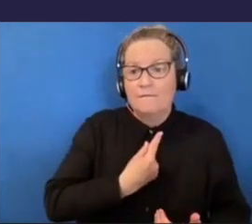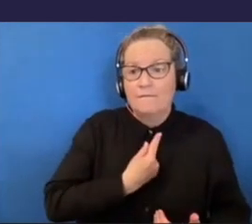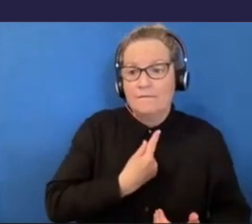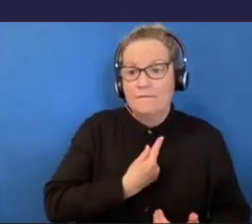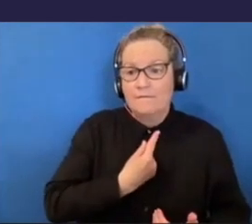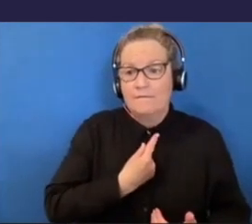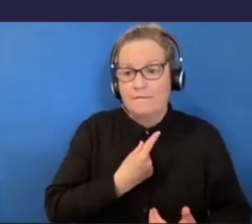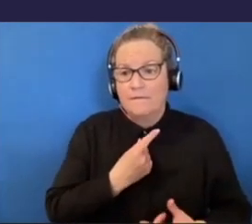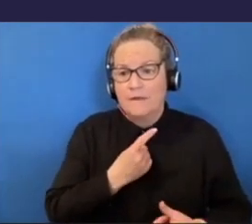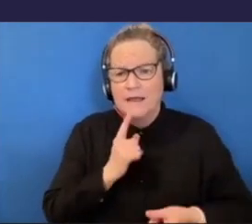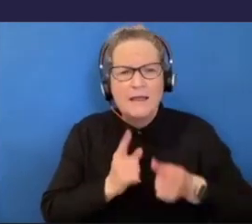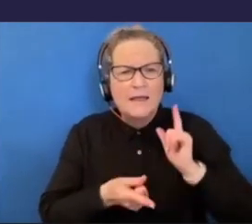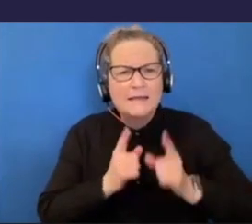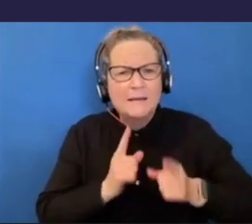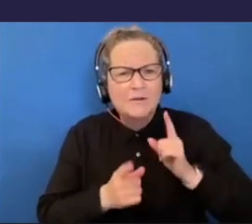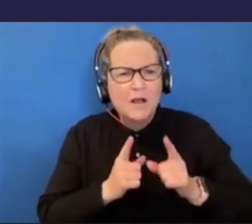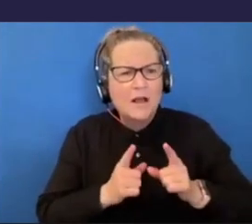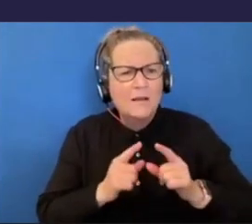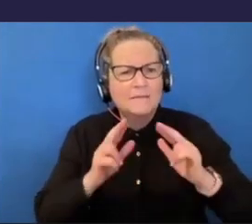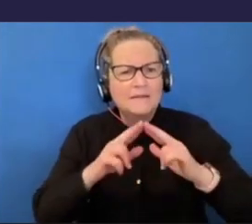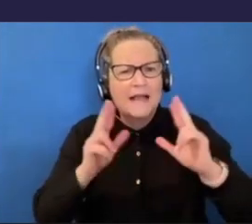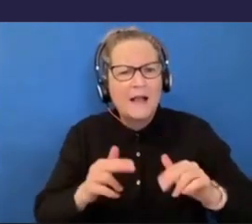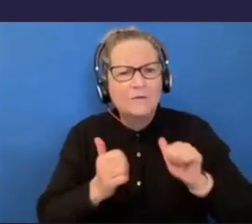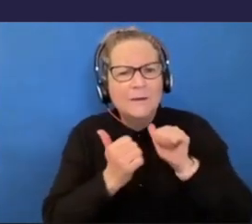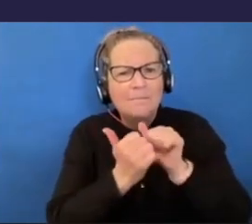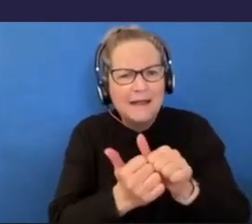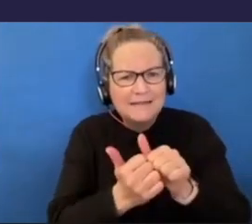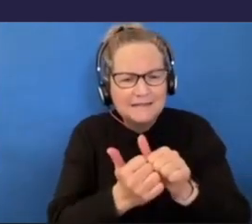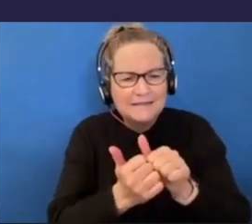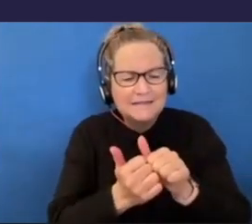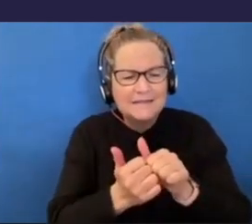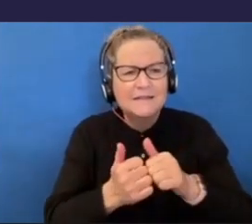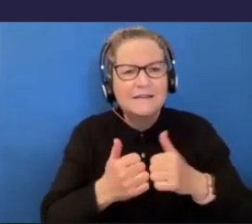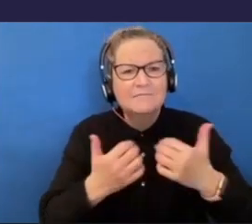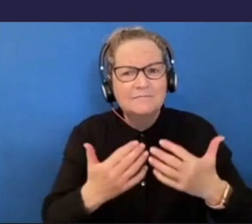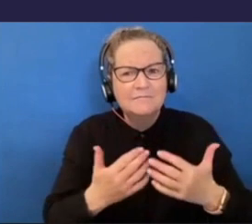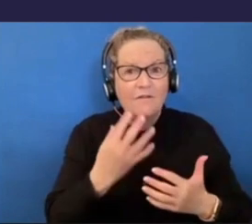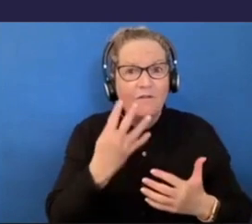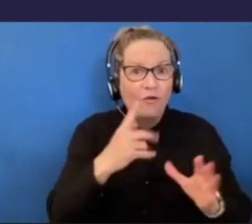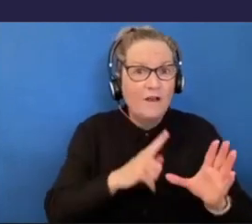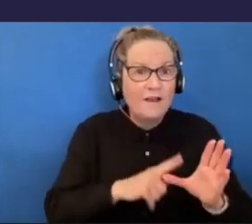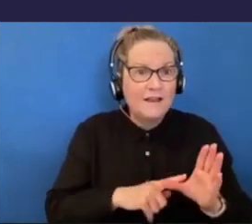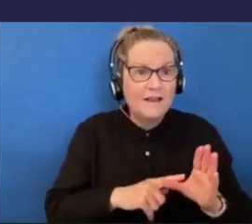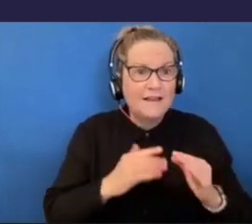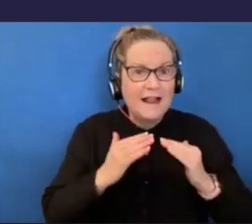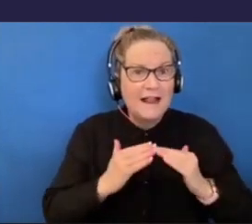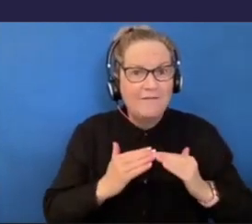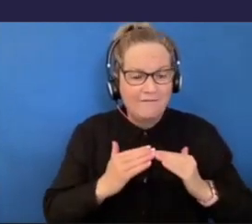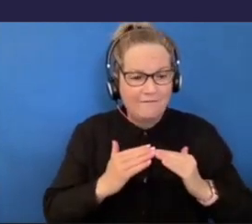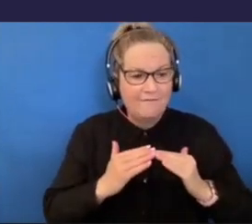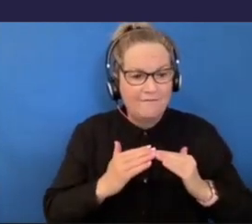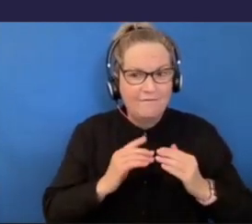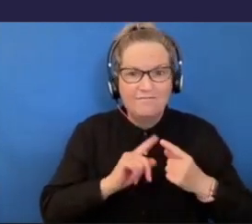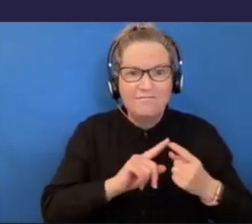for the past four years. My mum lives close by, and we see each other most days.